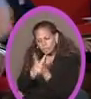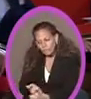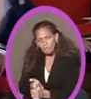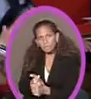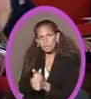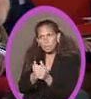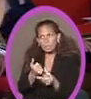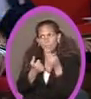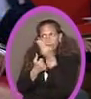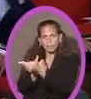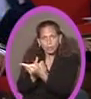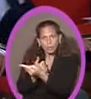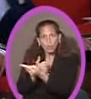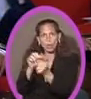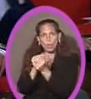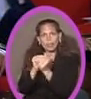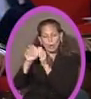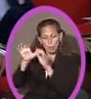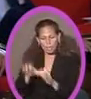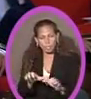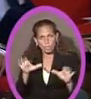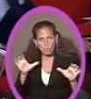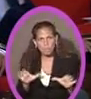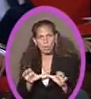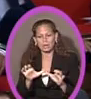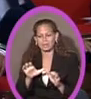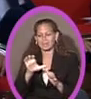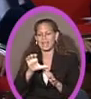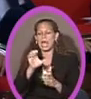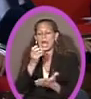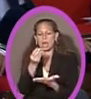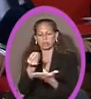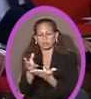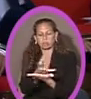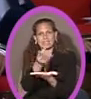submitting alongside their performance salary schedule.